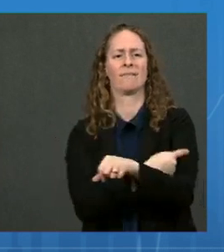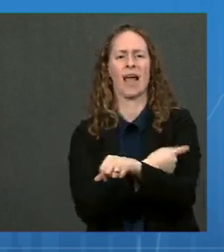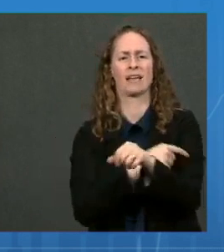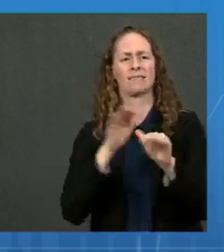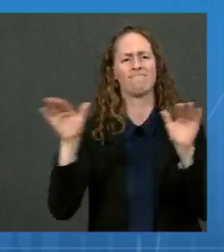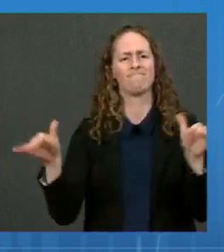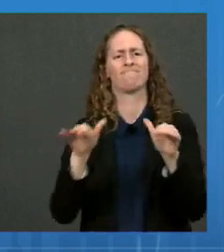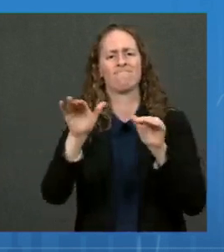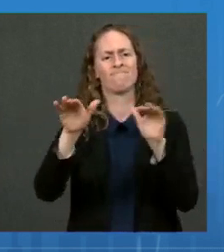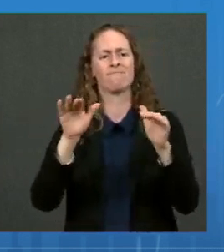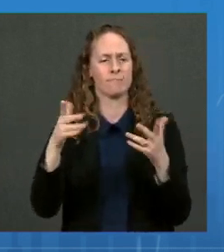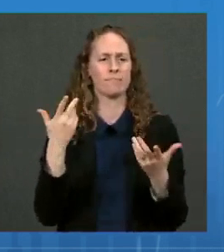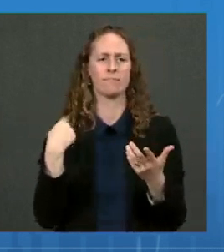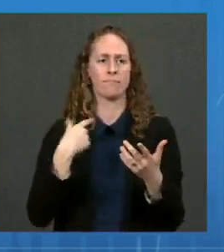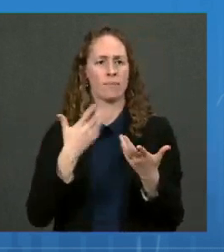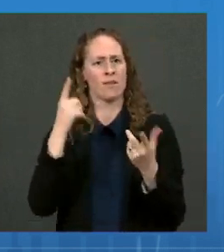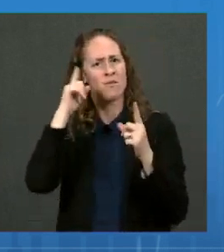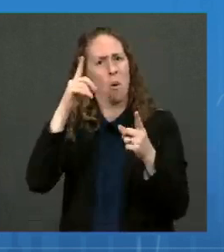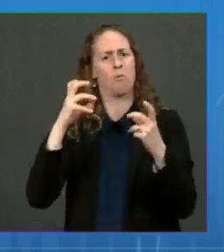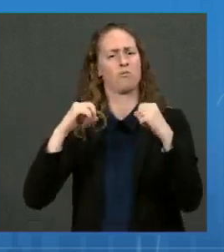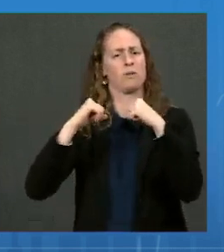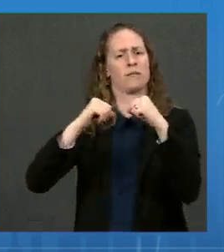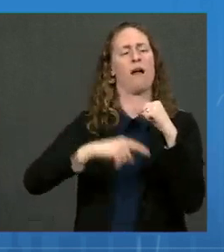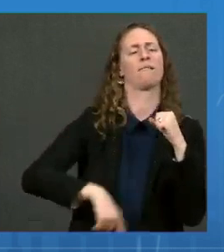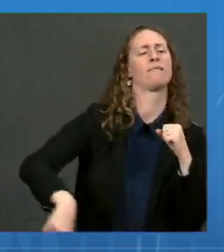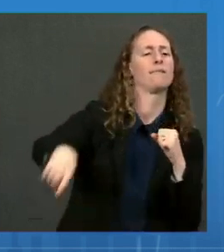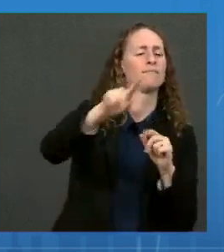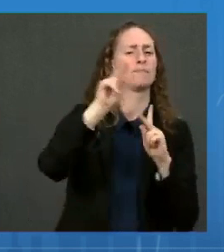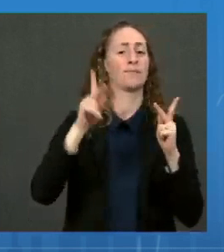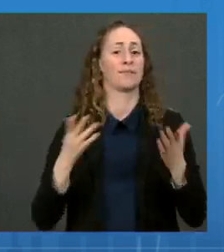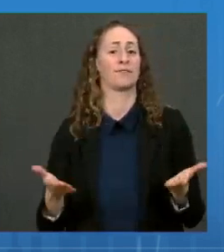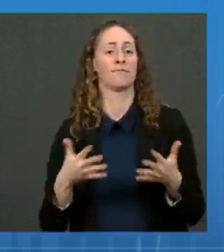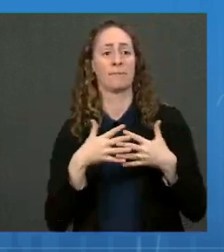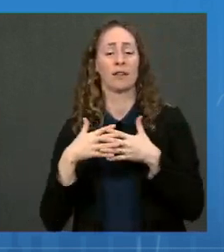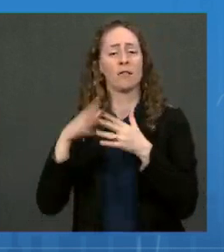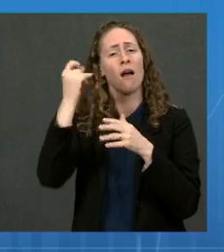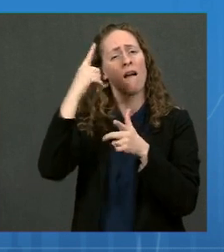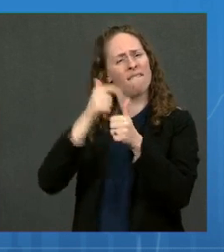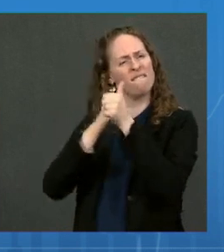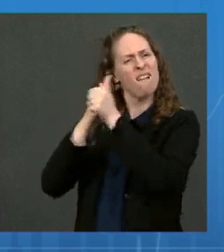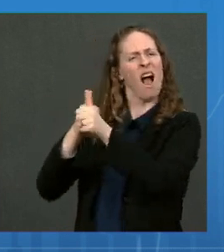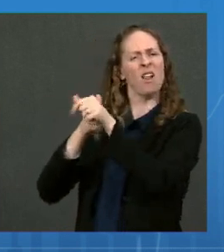tool to protect people and keep following the science to stay ahead of the virus.